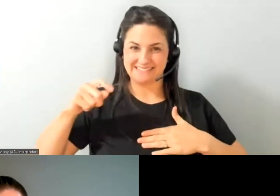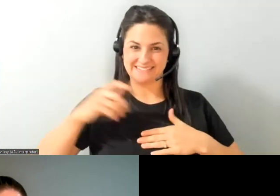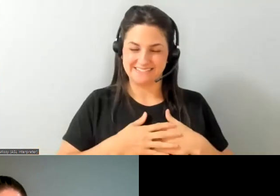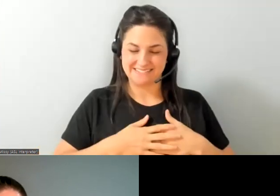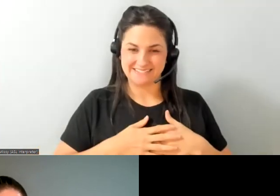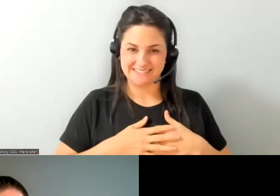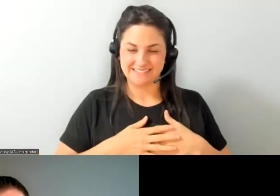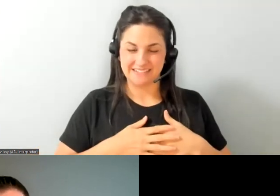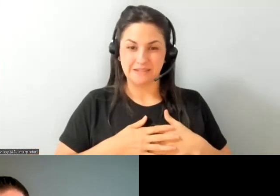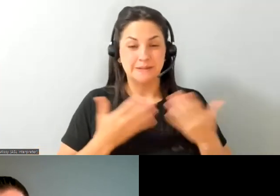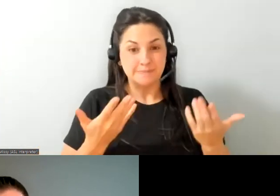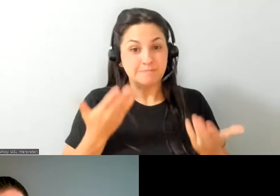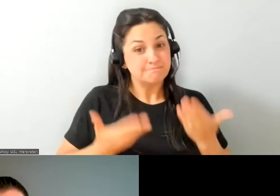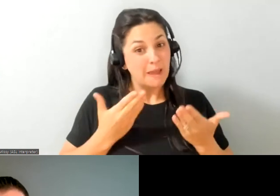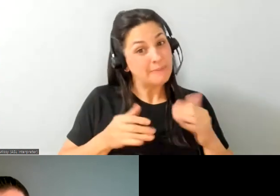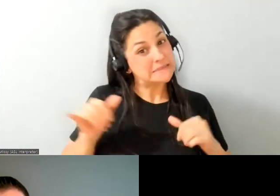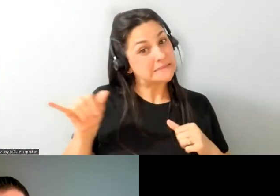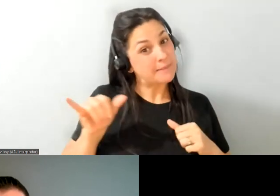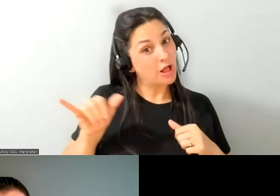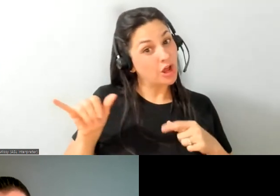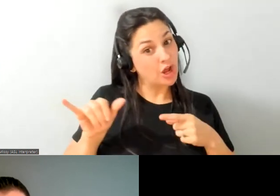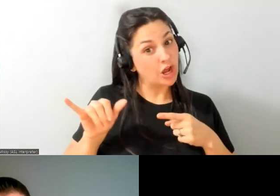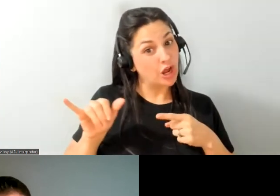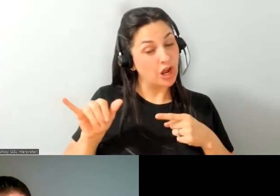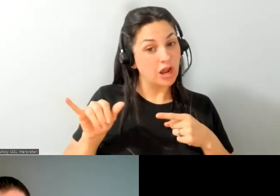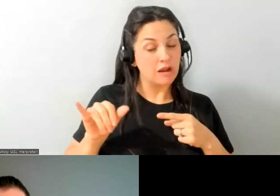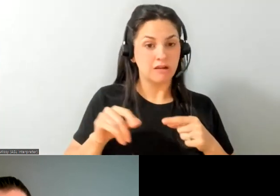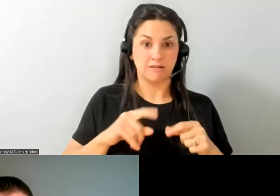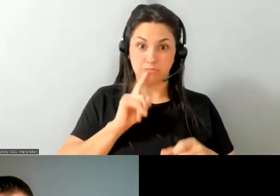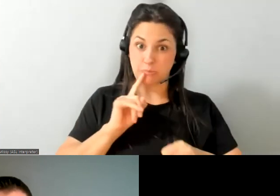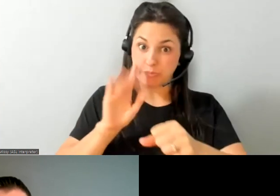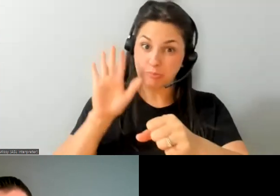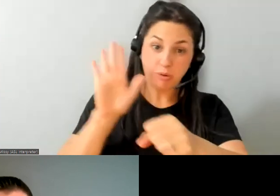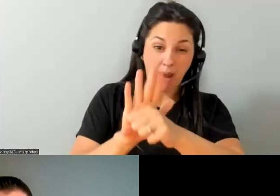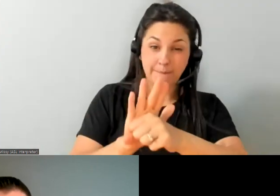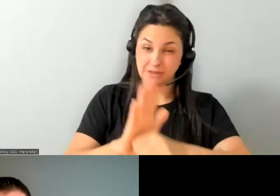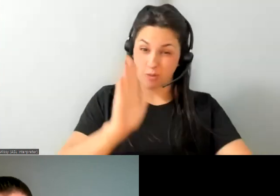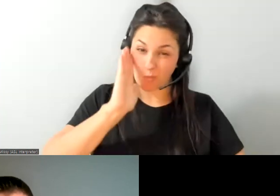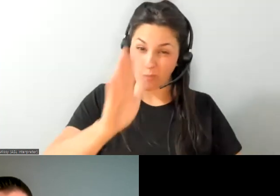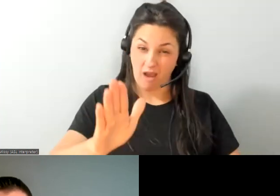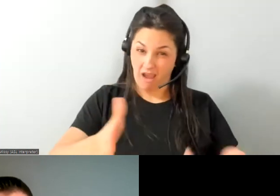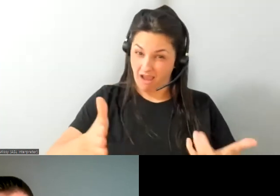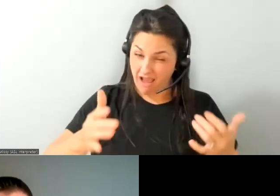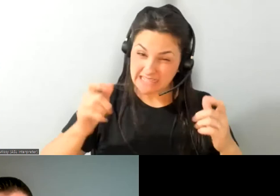those things may be similar others may be similar but i can promise you that there'll also be many differences between us